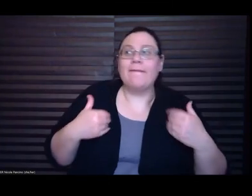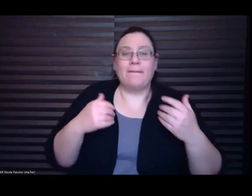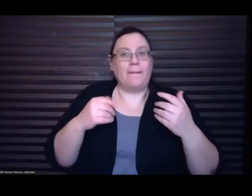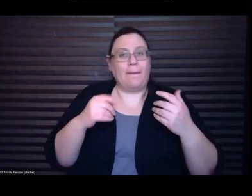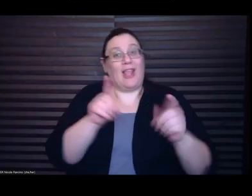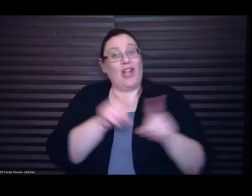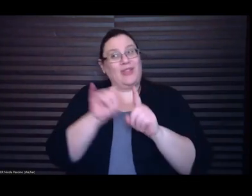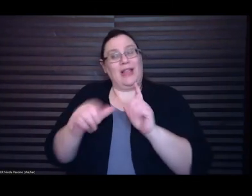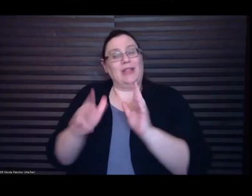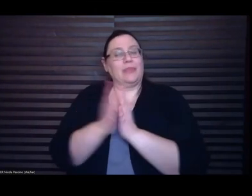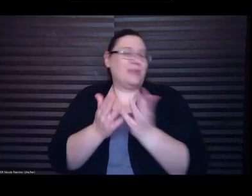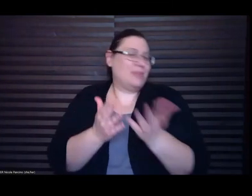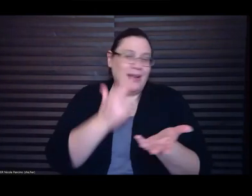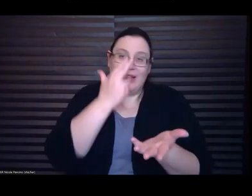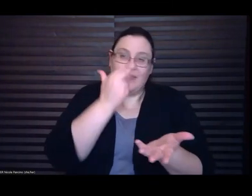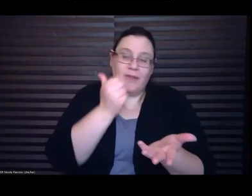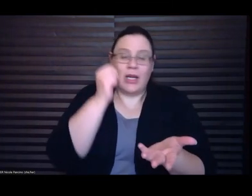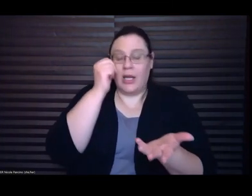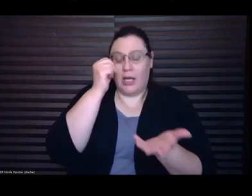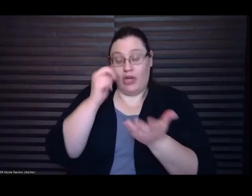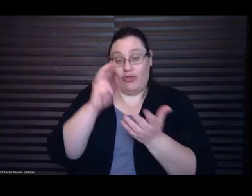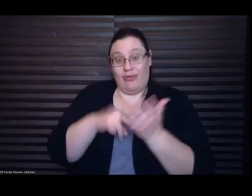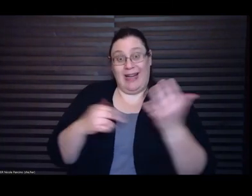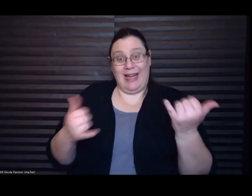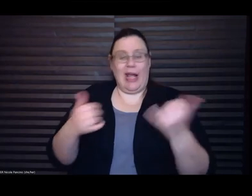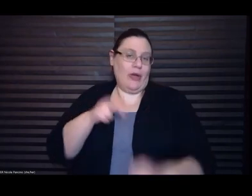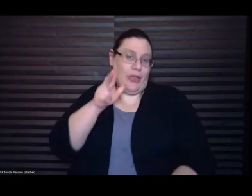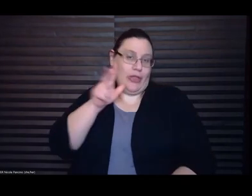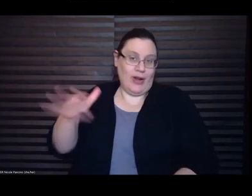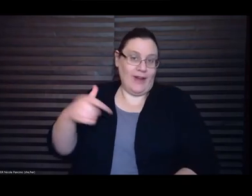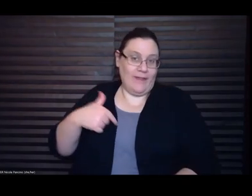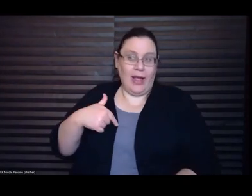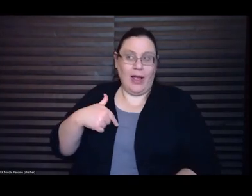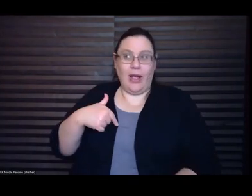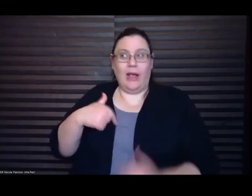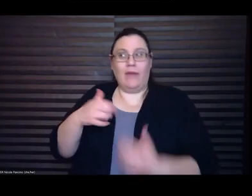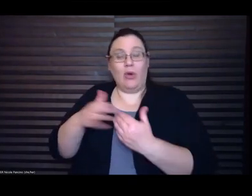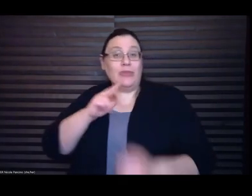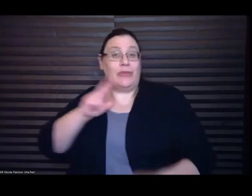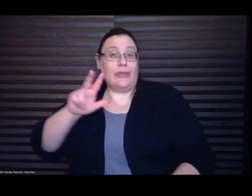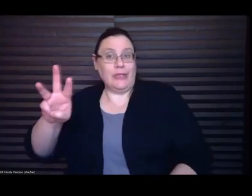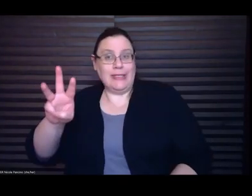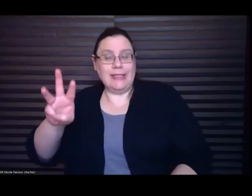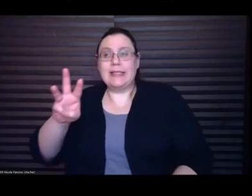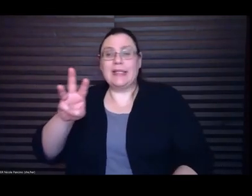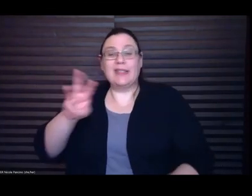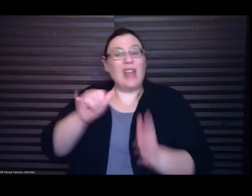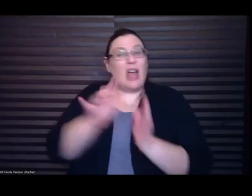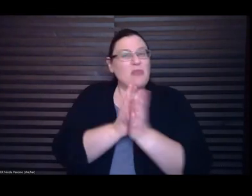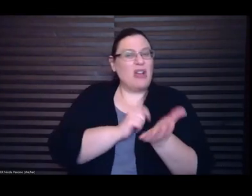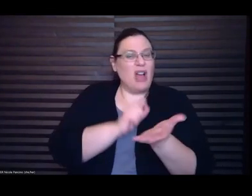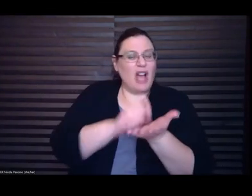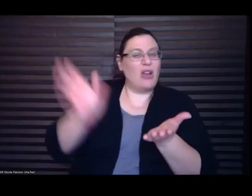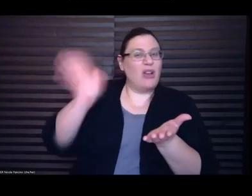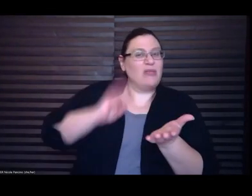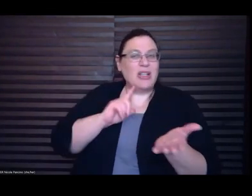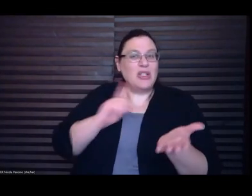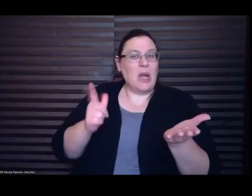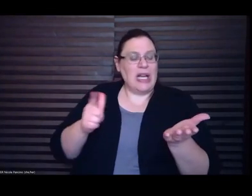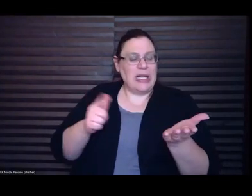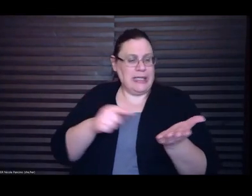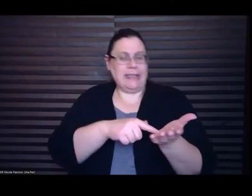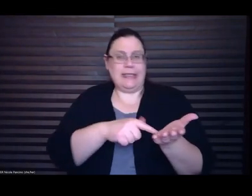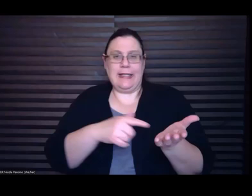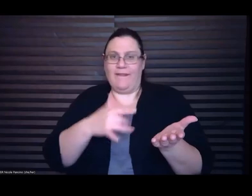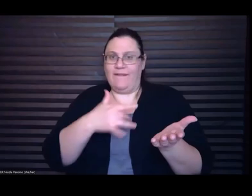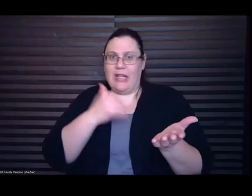almost 36 and like I wrote this book in my 20s and like it feels like the book of a totally different writer like I look at it and I'm like I love it